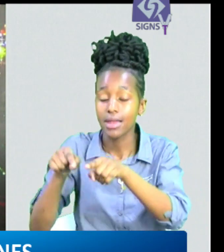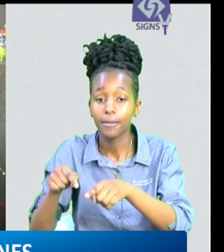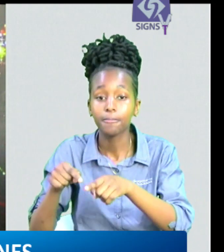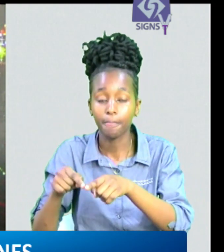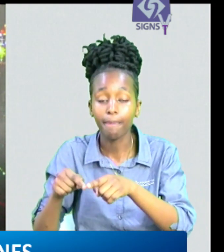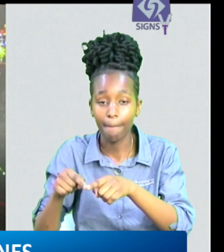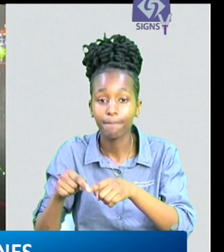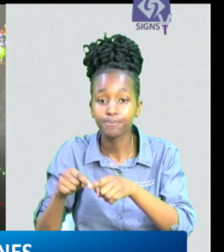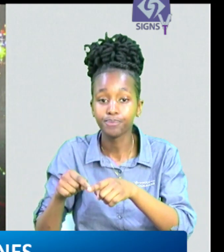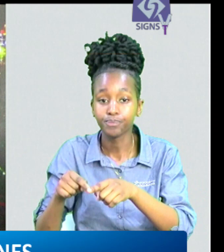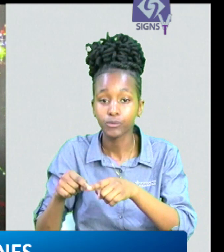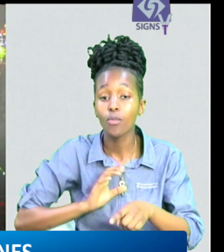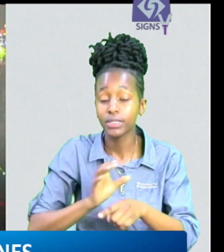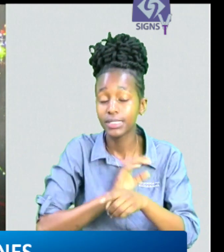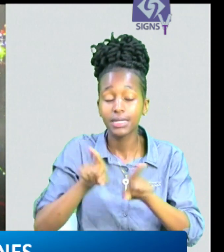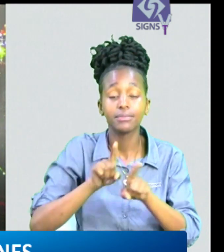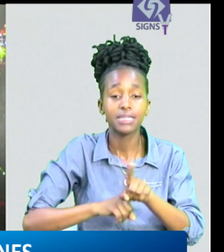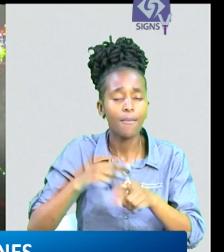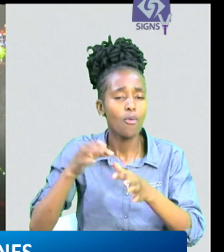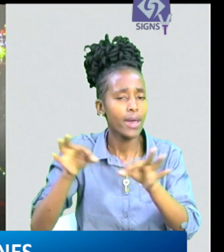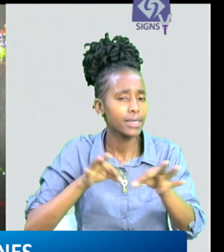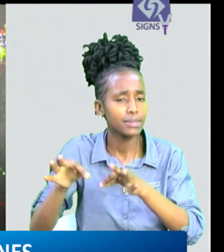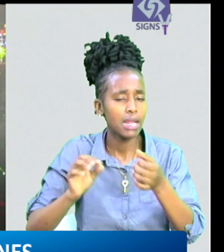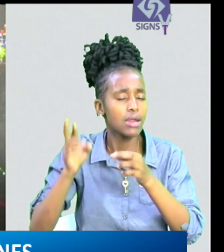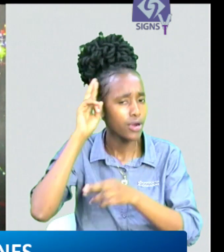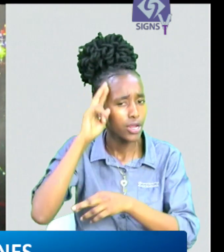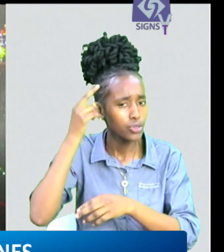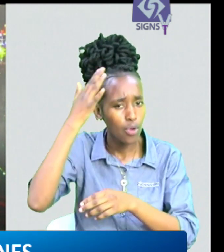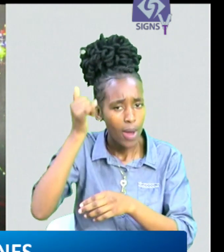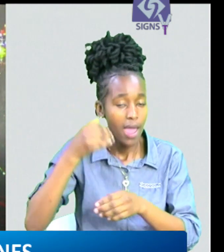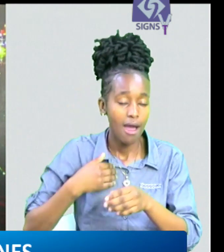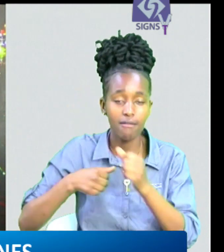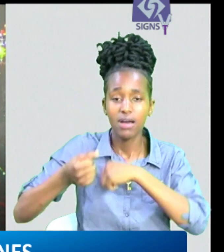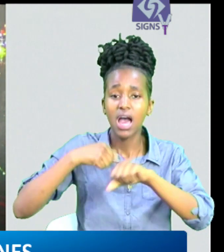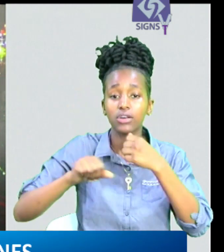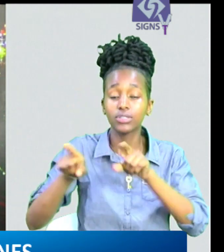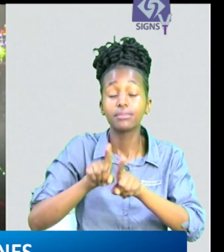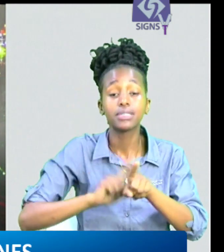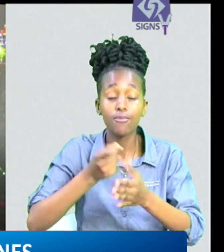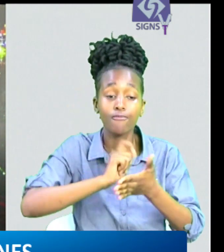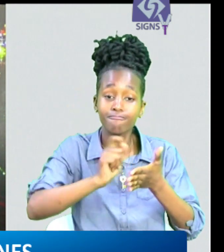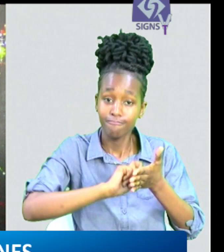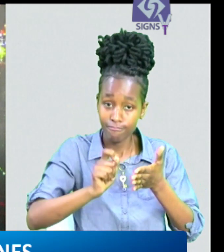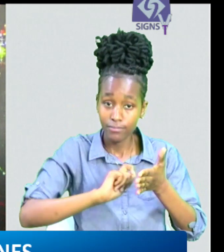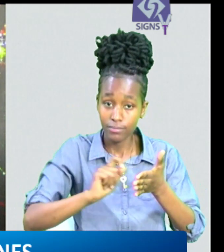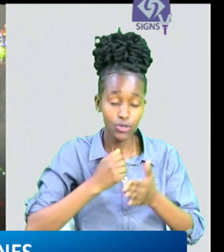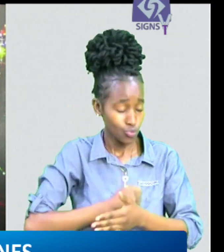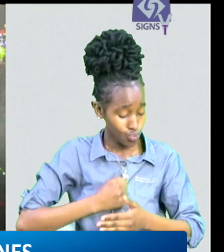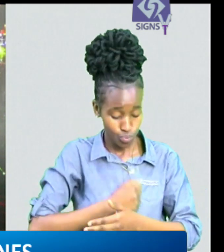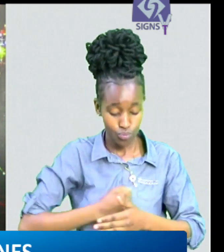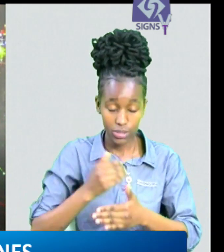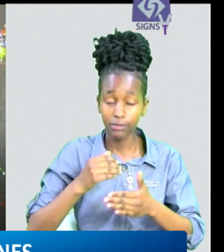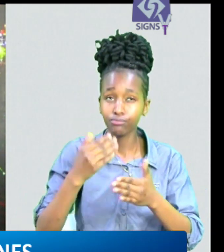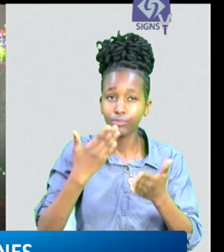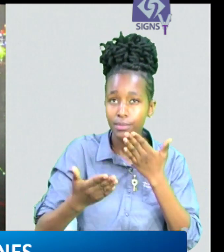said the two lawmakers appeared before its disciplinary committee in person and explained reasons for their actions and were further directed